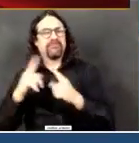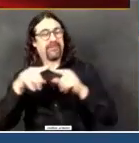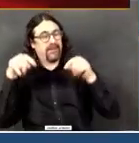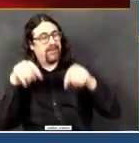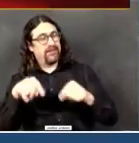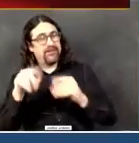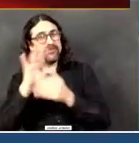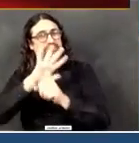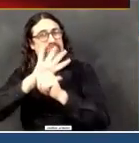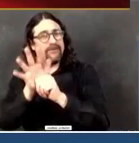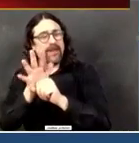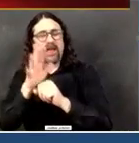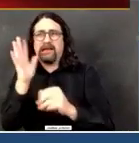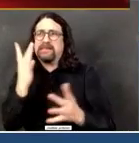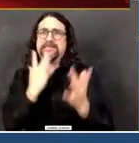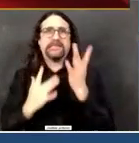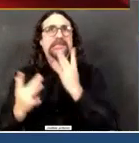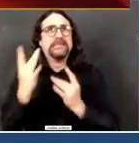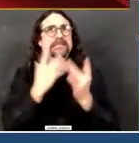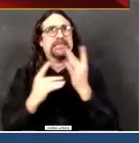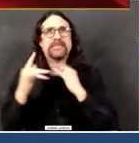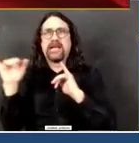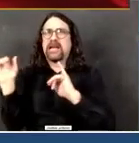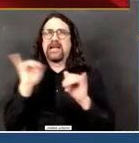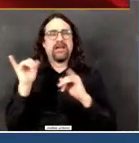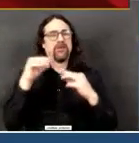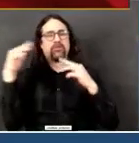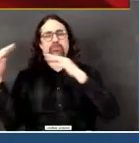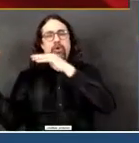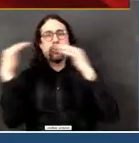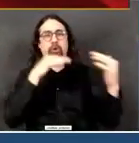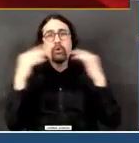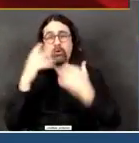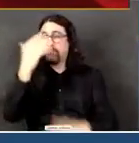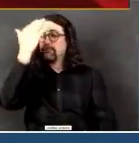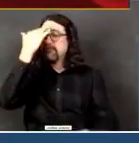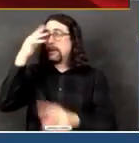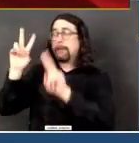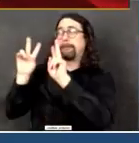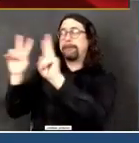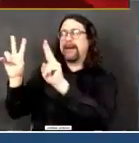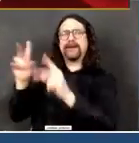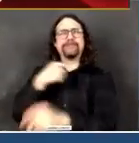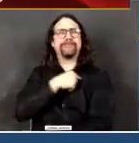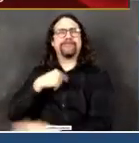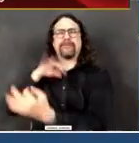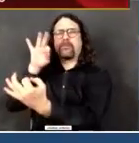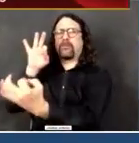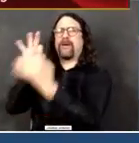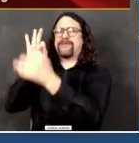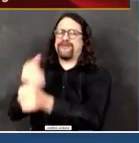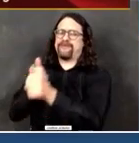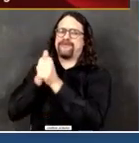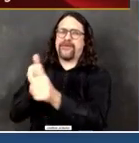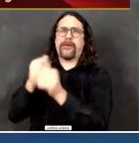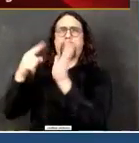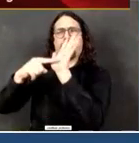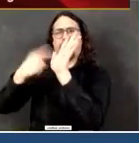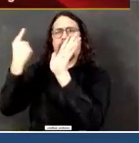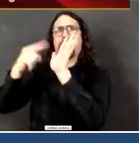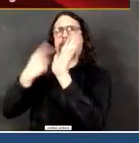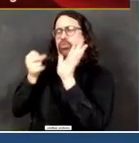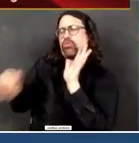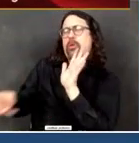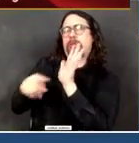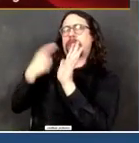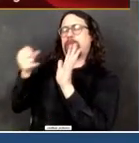And that means always protecting our health care workers, always protecting our first responders, and anyone who needs these PPEs. But with a standard that